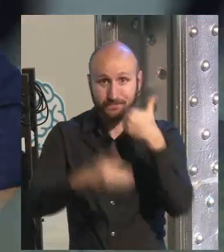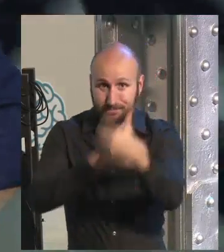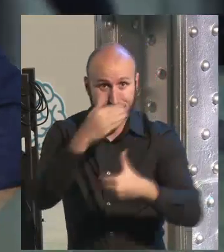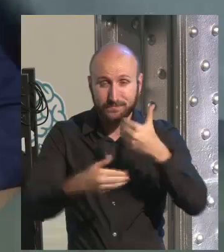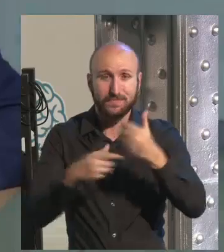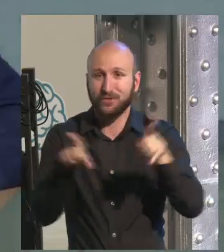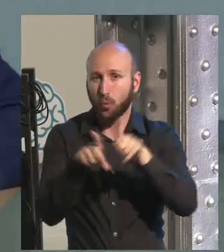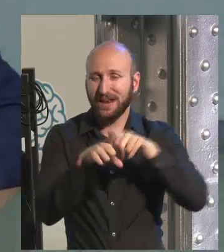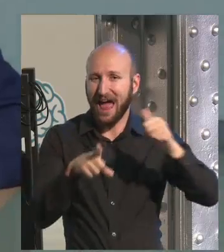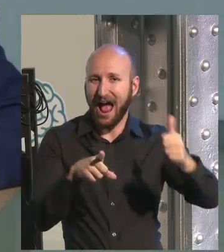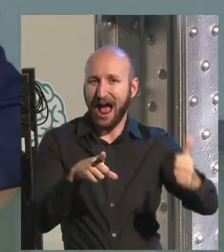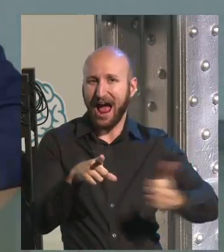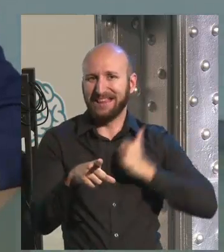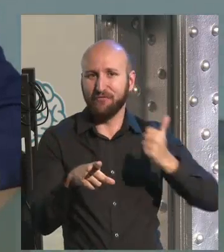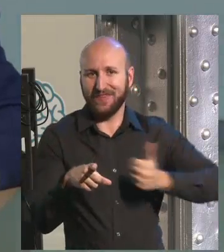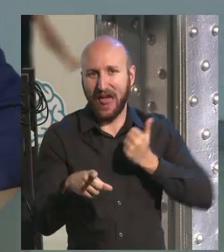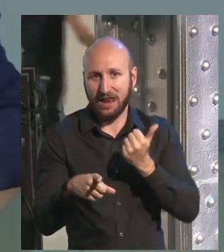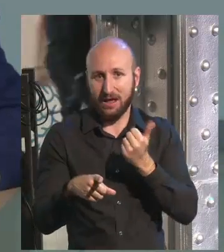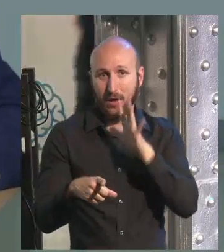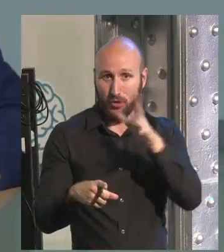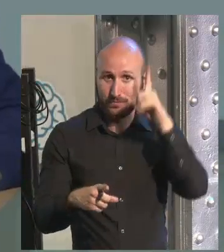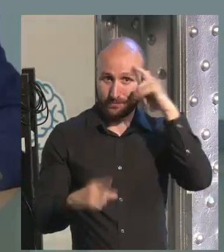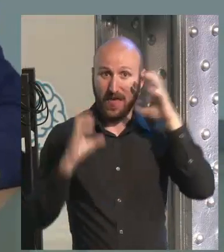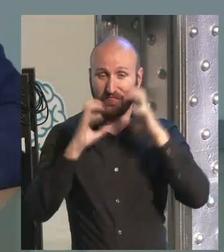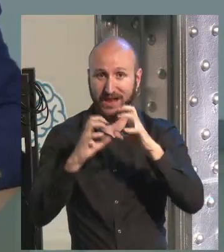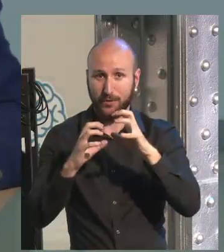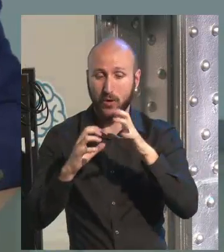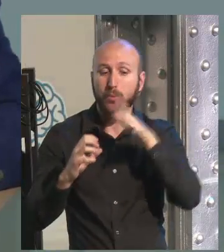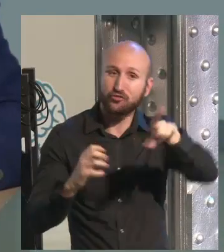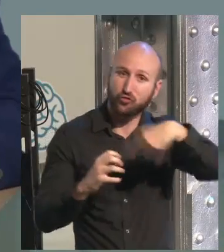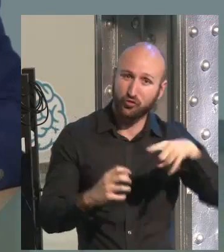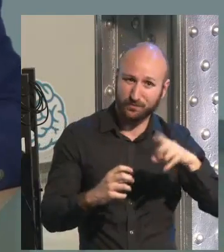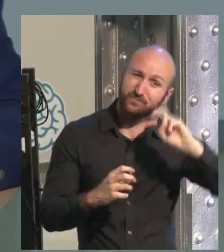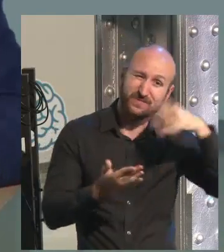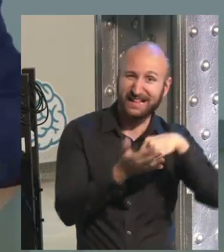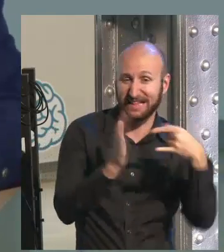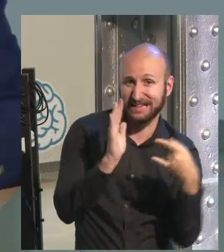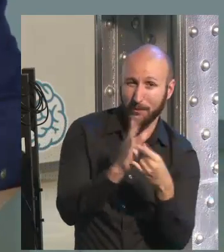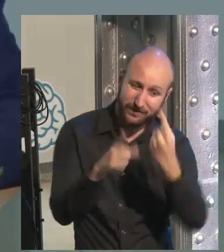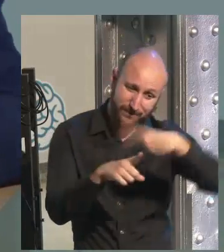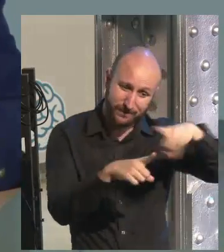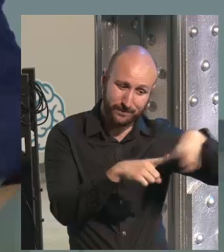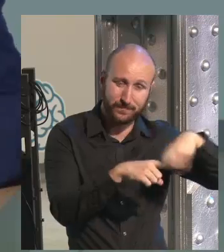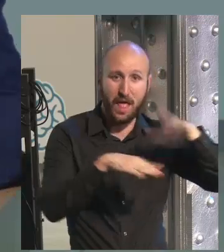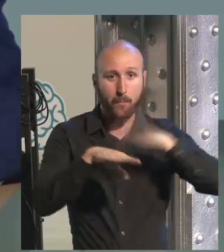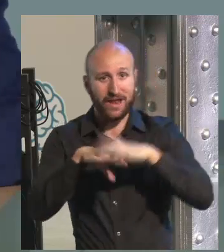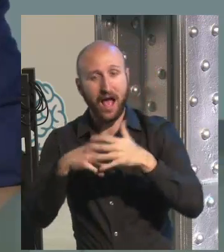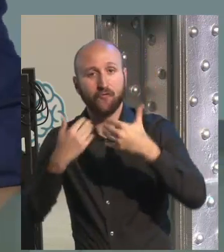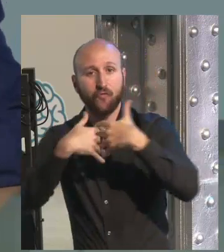before you are in the midst of all this that is crucial for human beings.